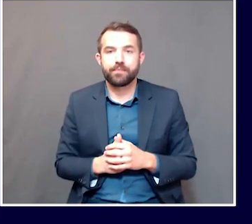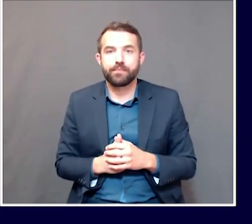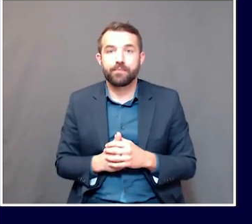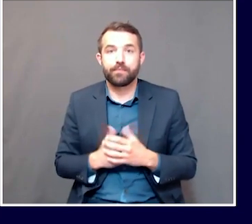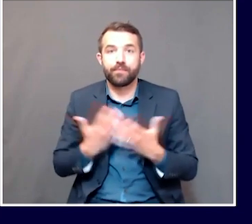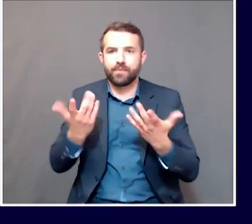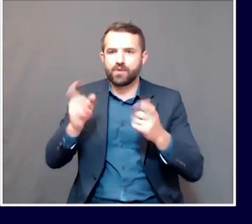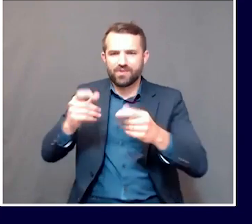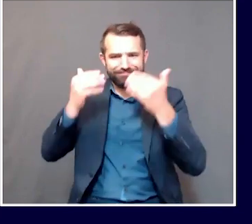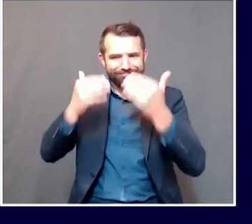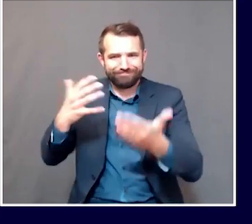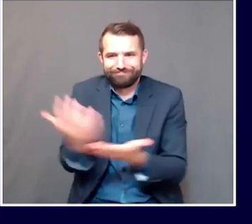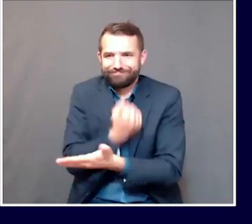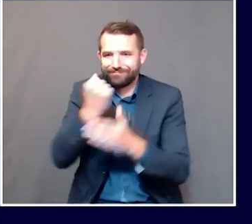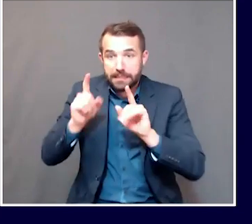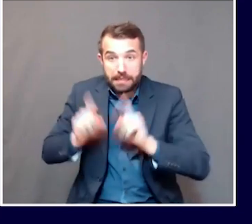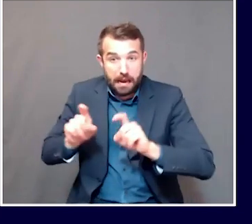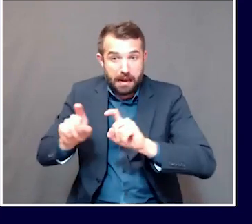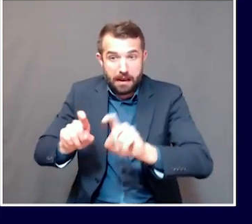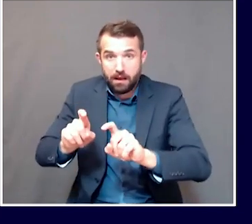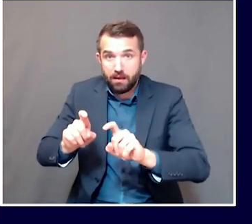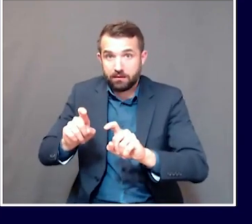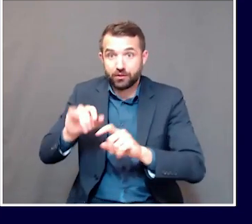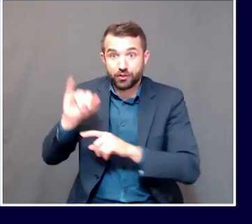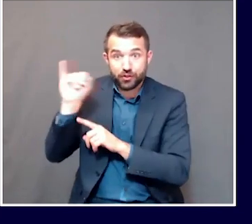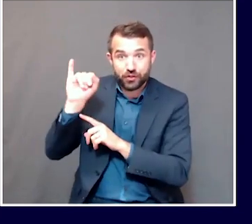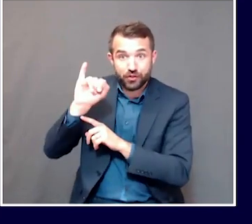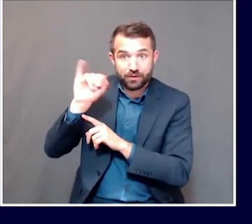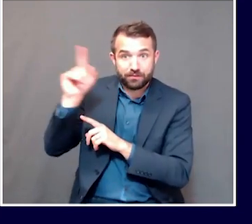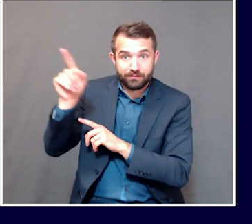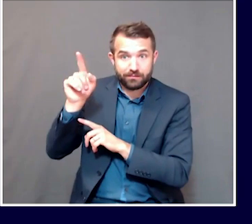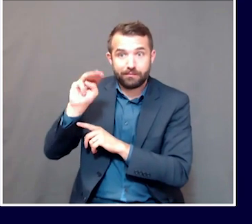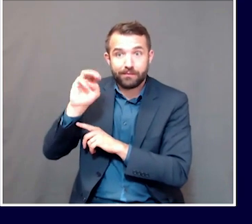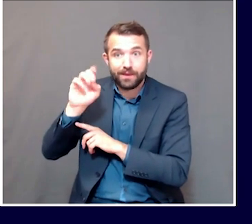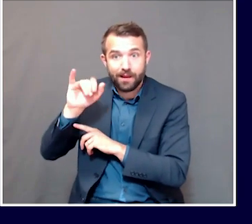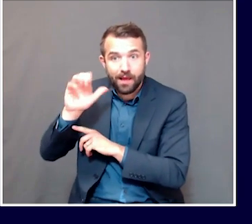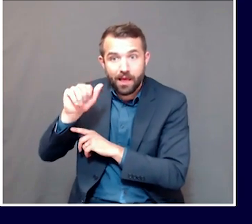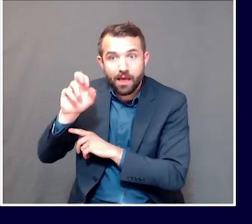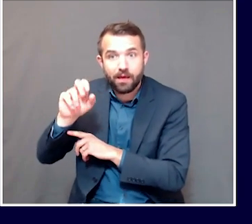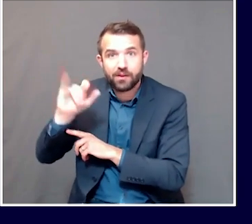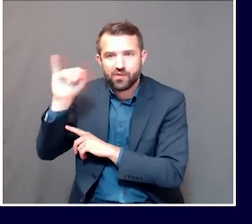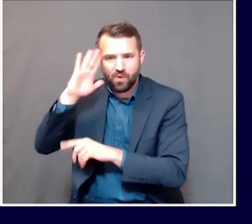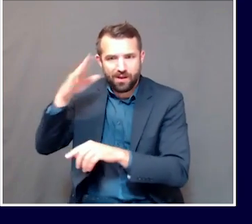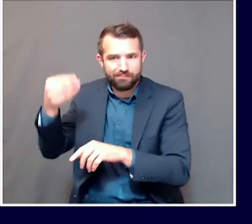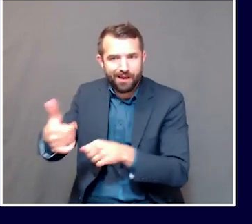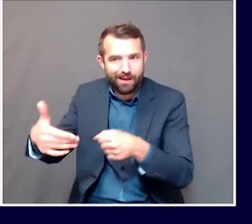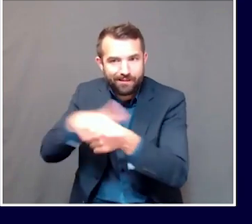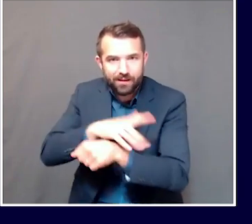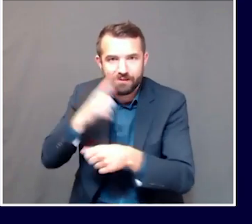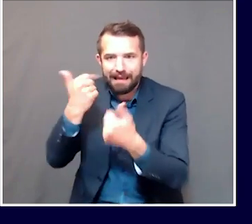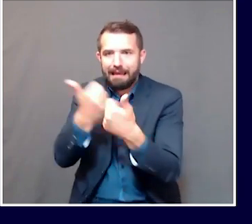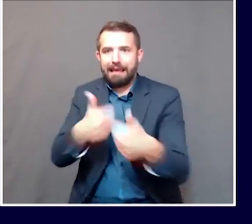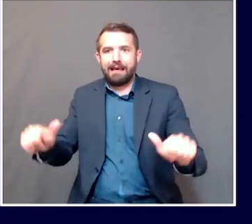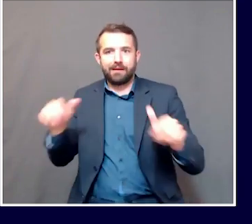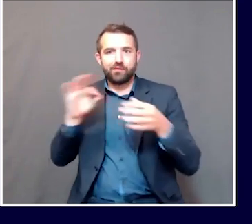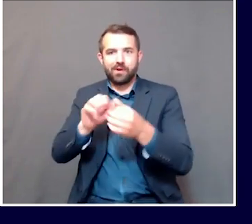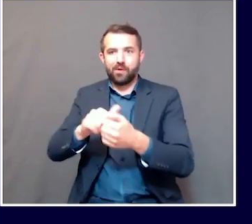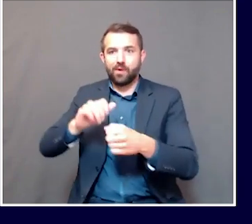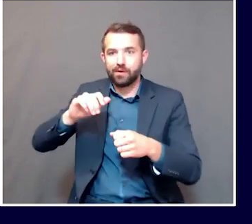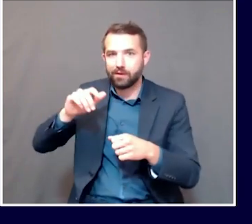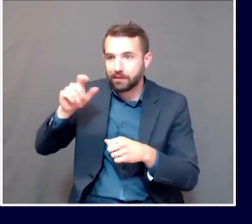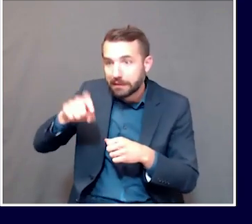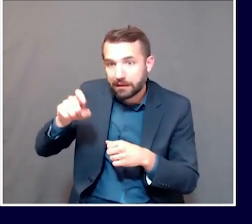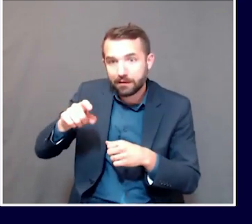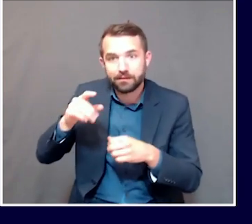allowed that Medicare and Medicaid and private insurance should pay for any expenses due to as a result of the test